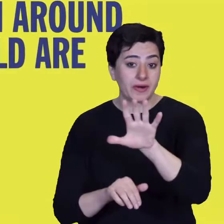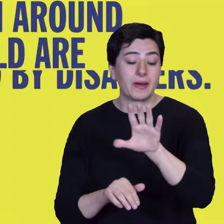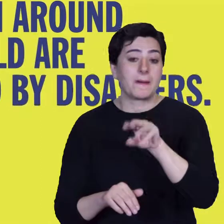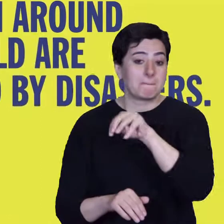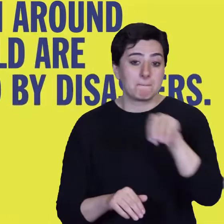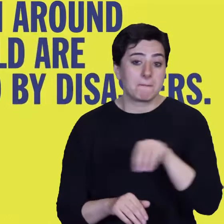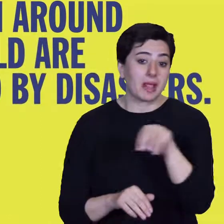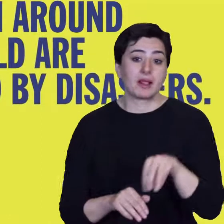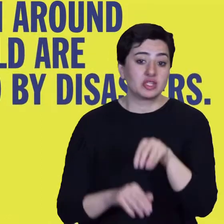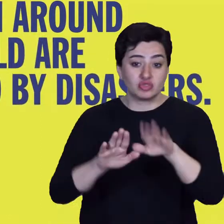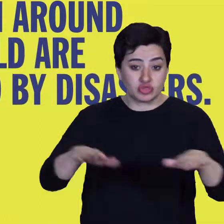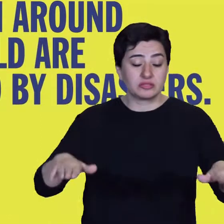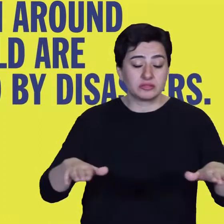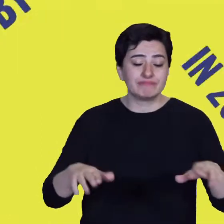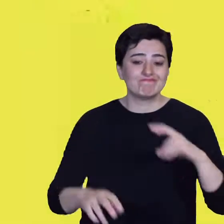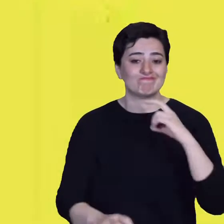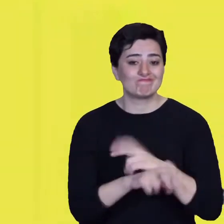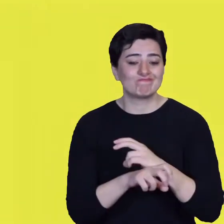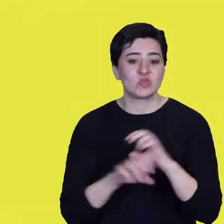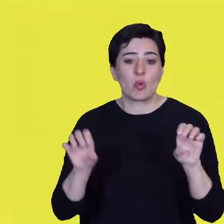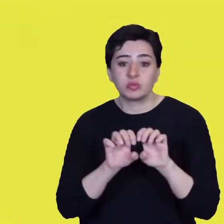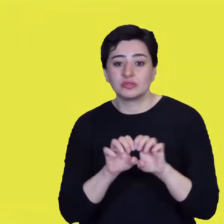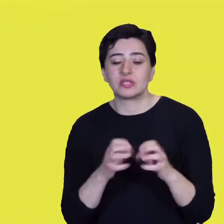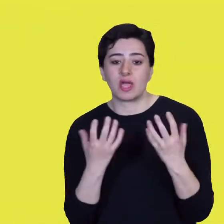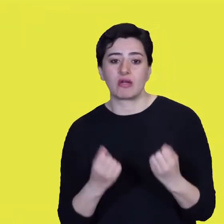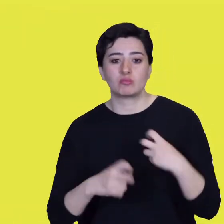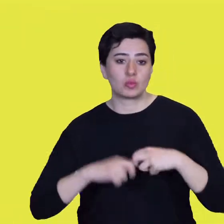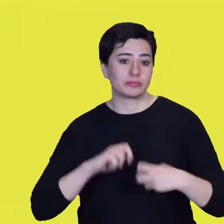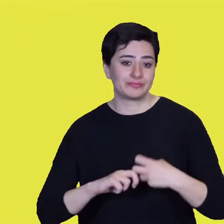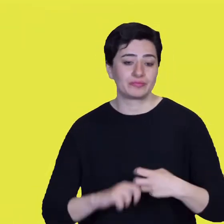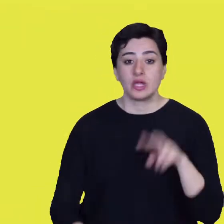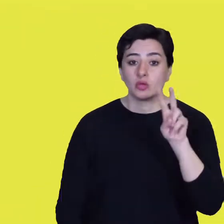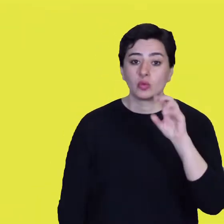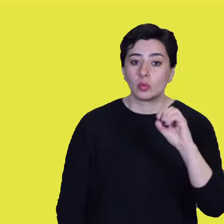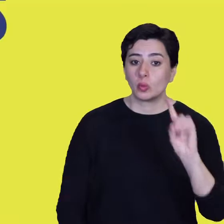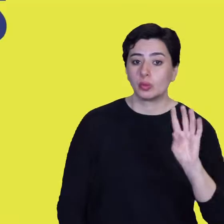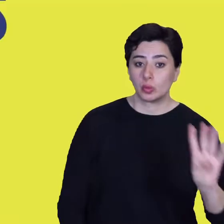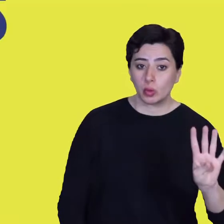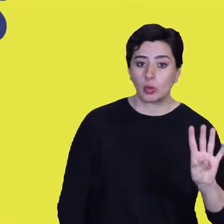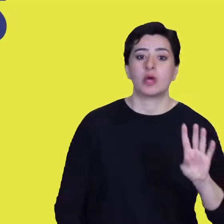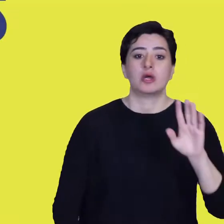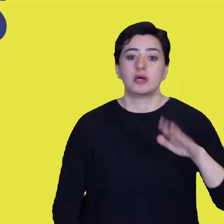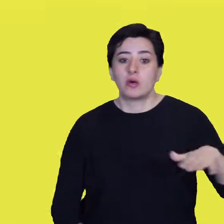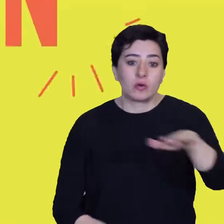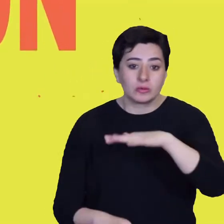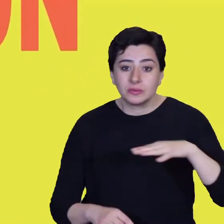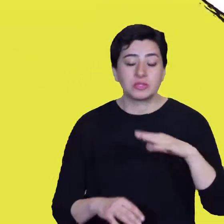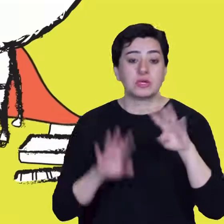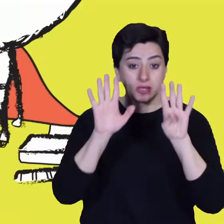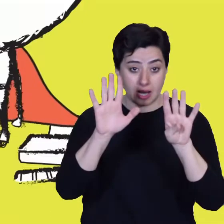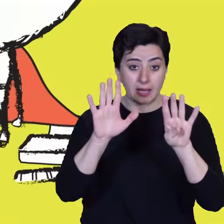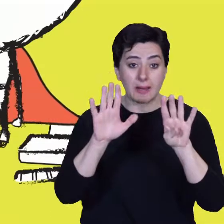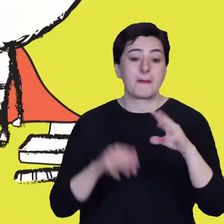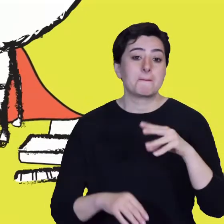world are affected by disasters. In 2014 alone, disasters and emergencies forced 9 million